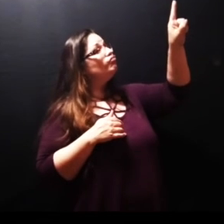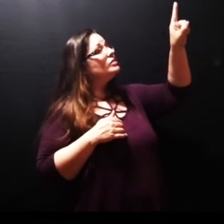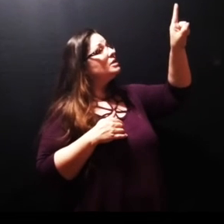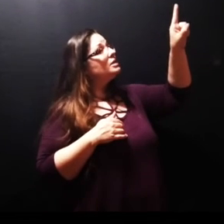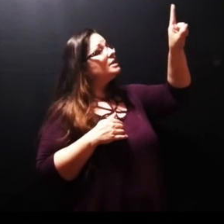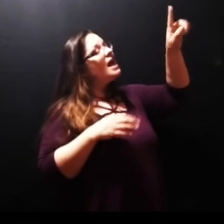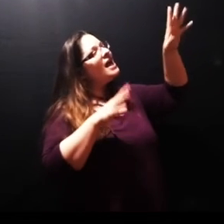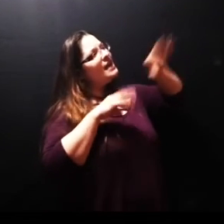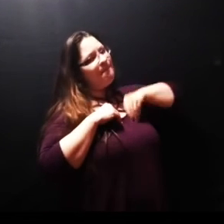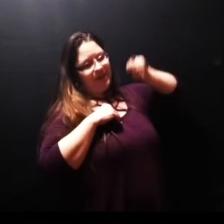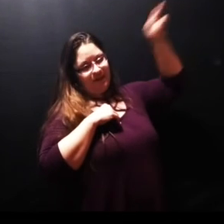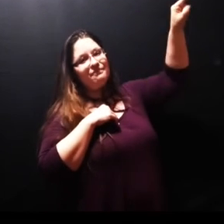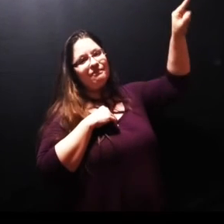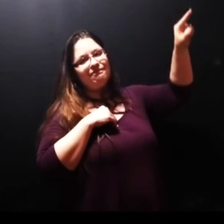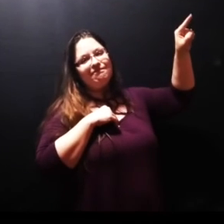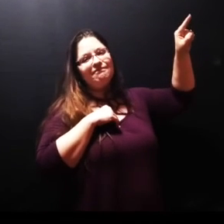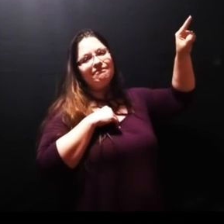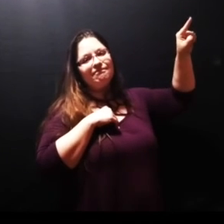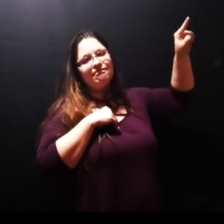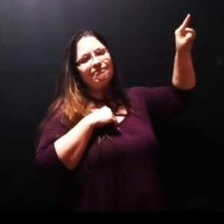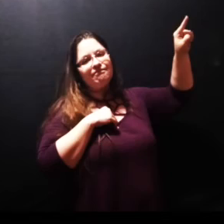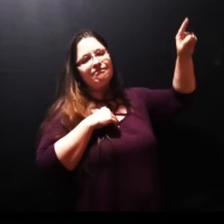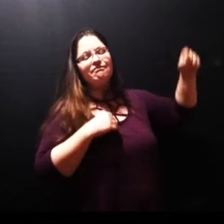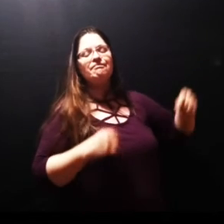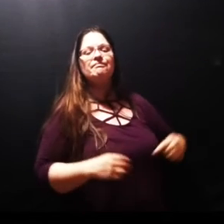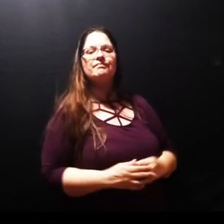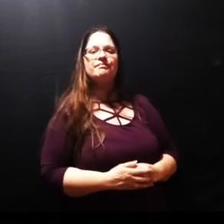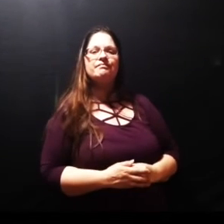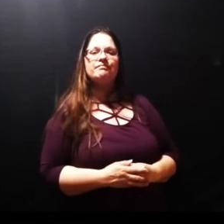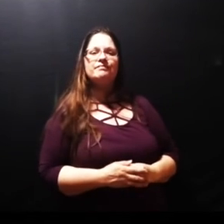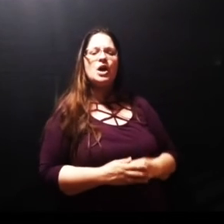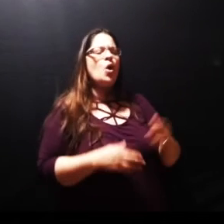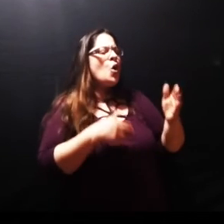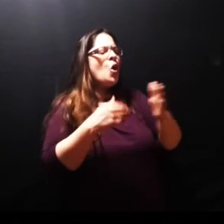are where you're from or what you've done you come